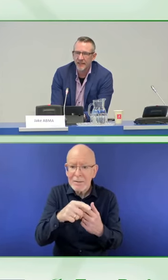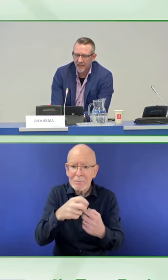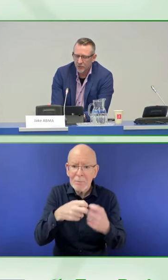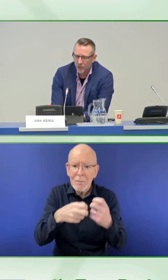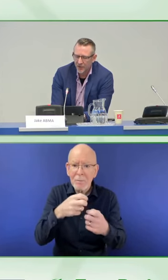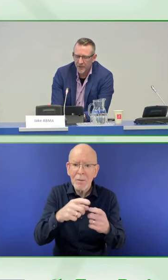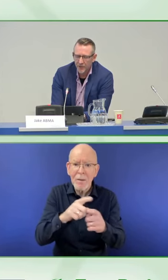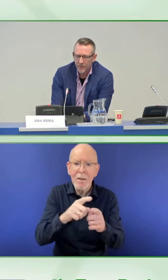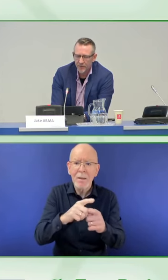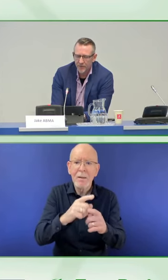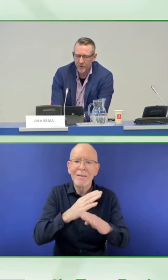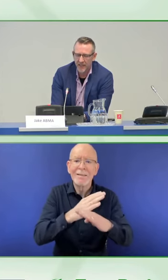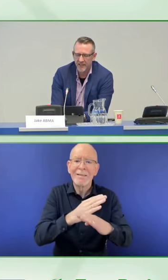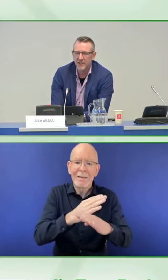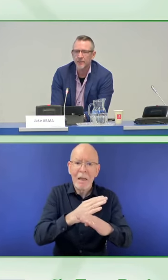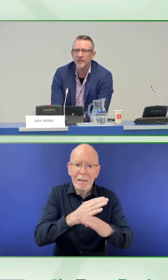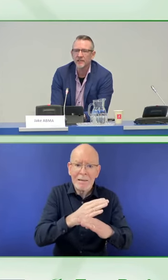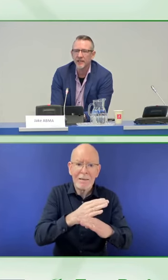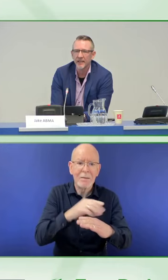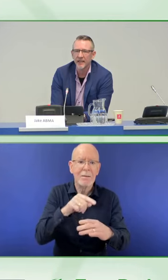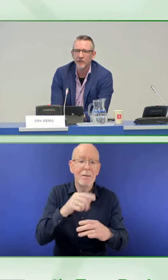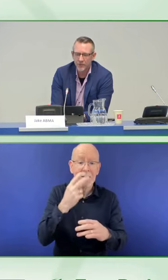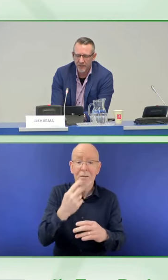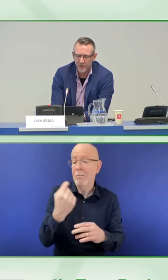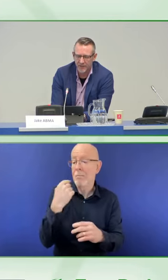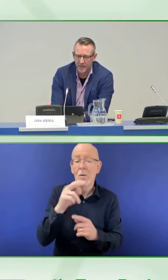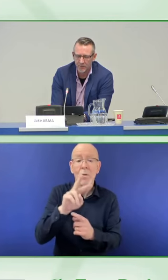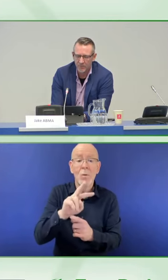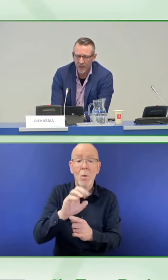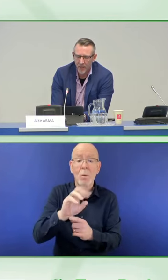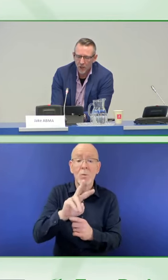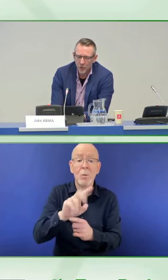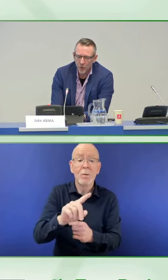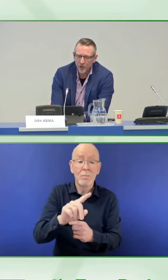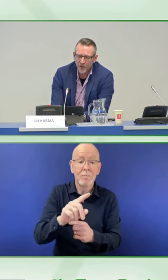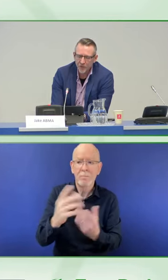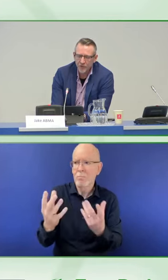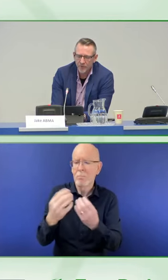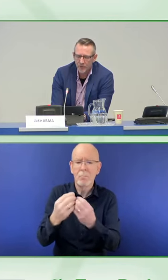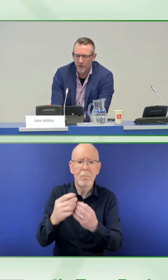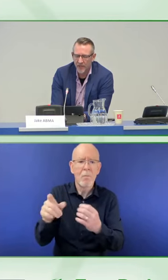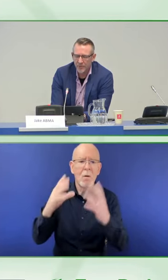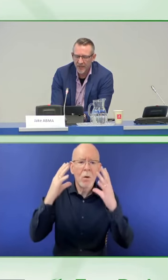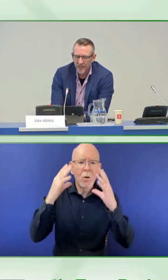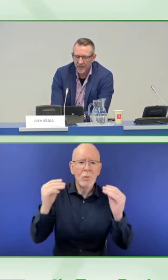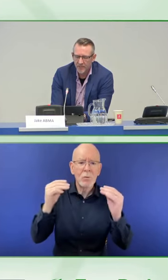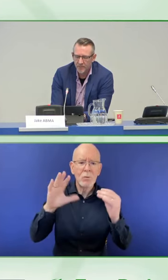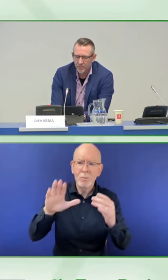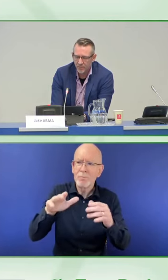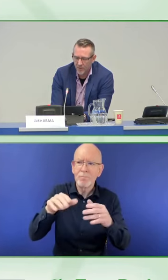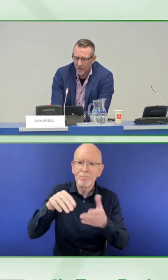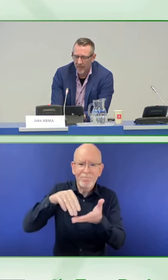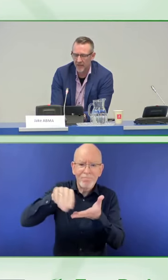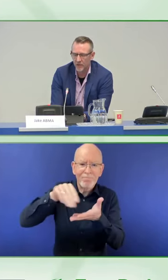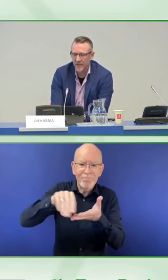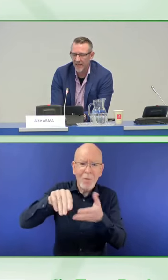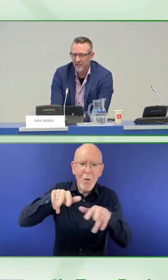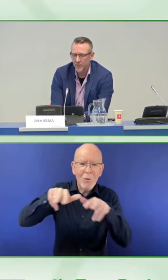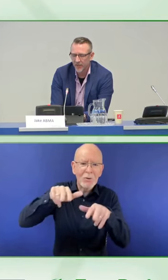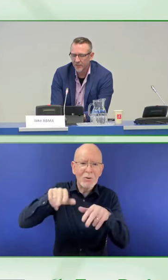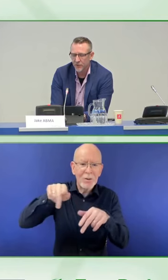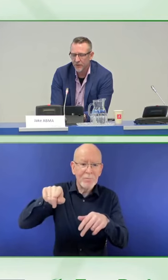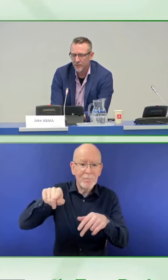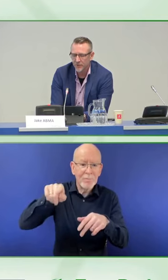a dedicated working group for accessibility and inclusivity. The working group collaborates and